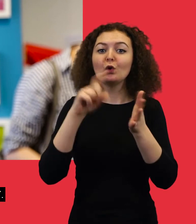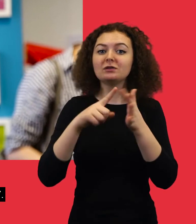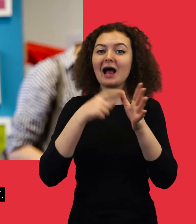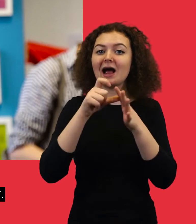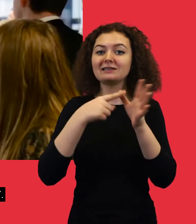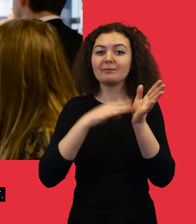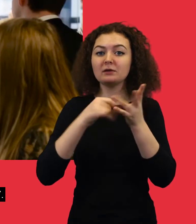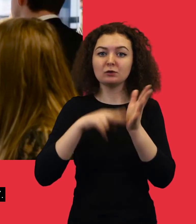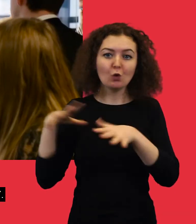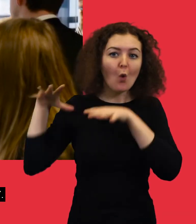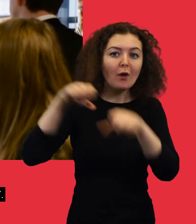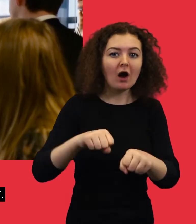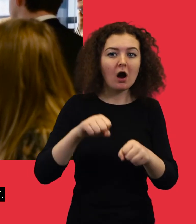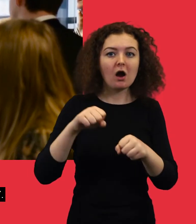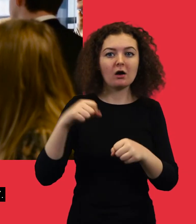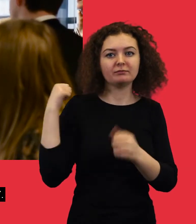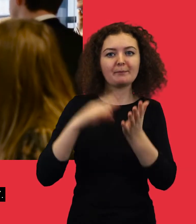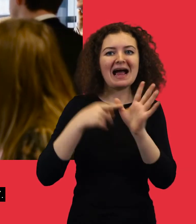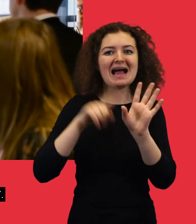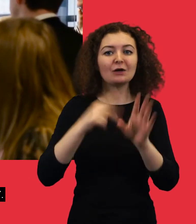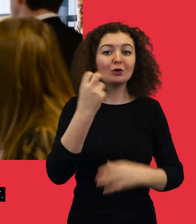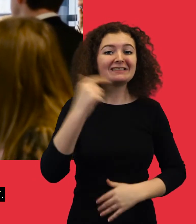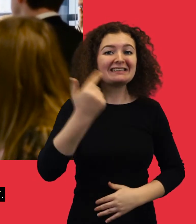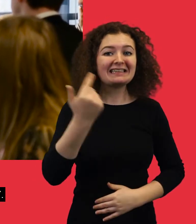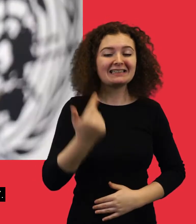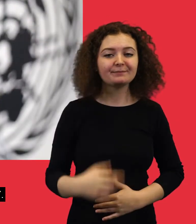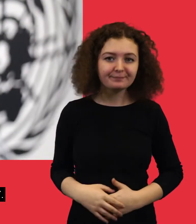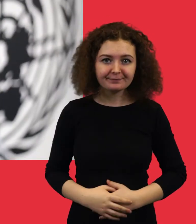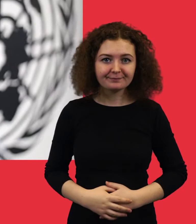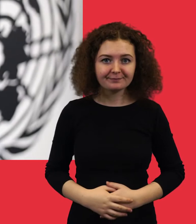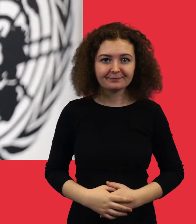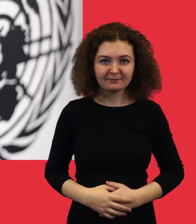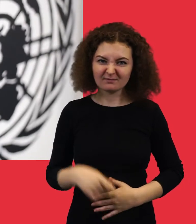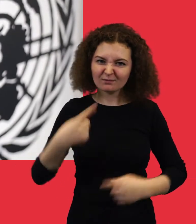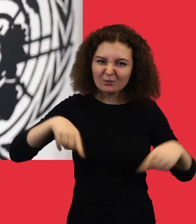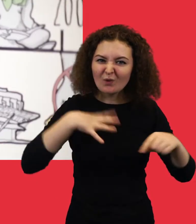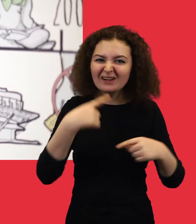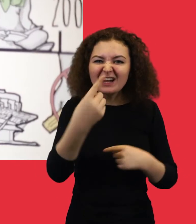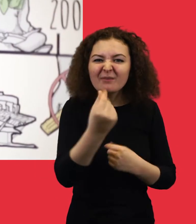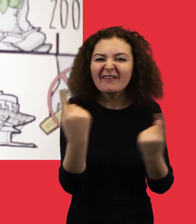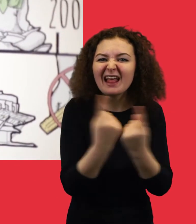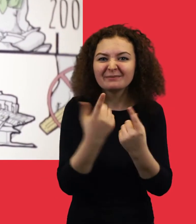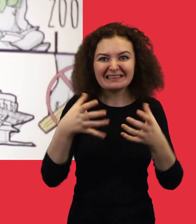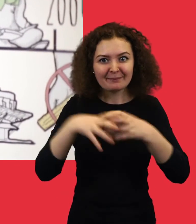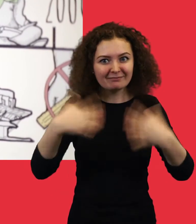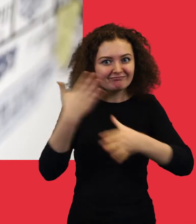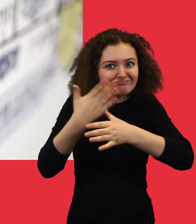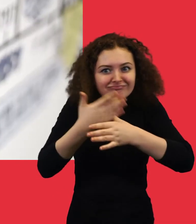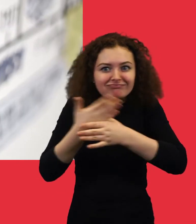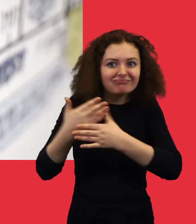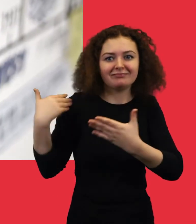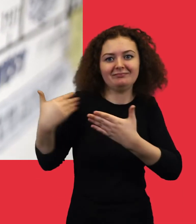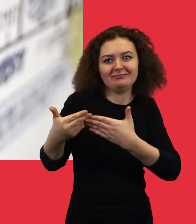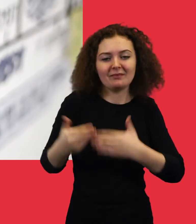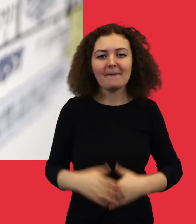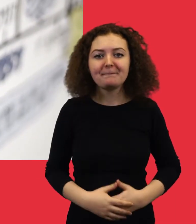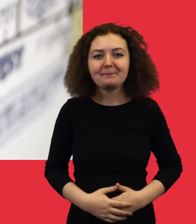Bruce Adamson took over the role in May 2017. We wanted to tell you about some of the things the team worked